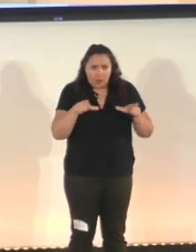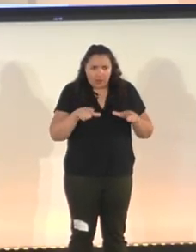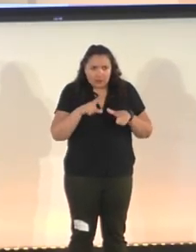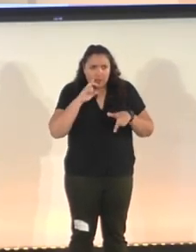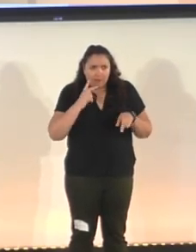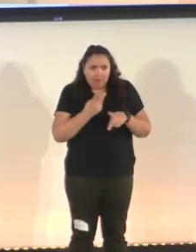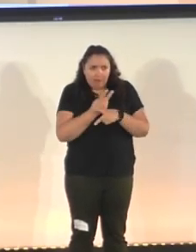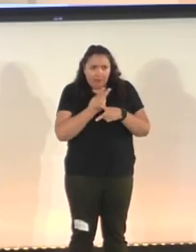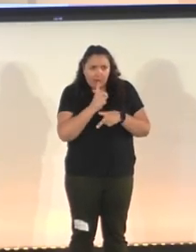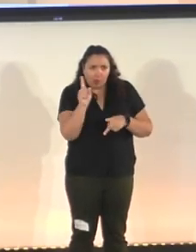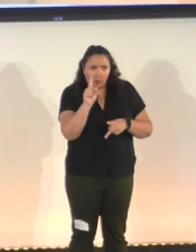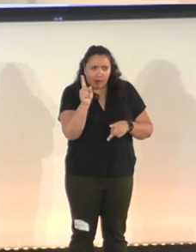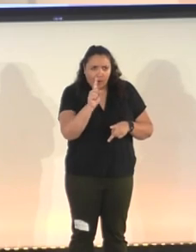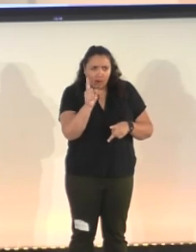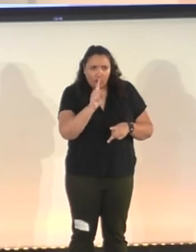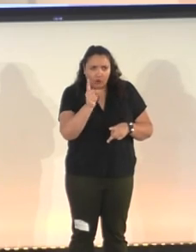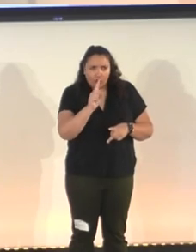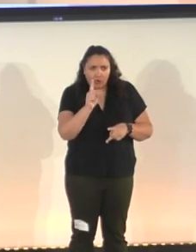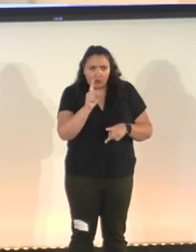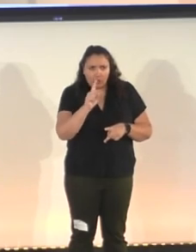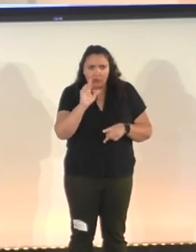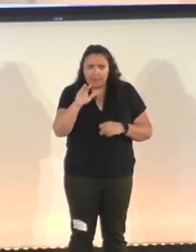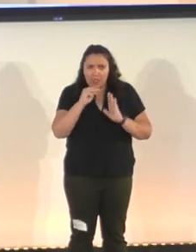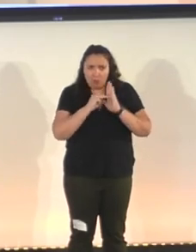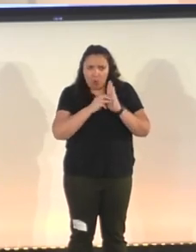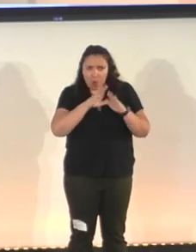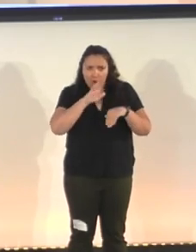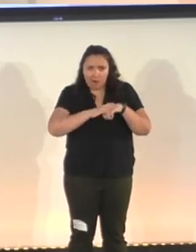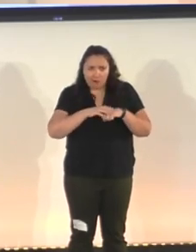help them, uh, turn this mode on.